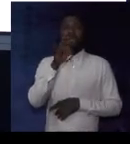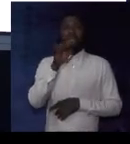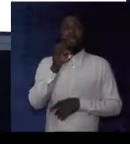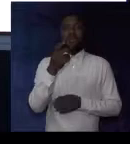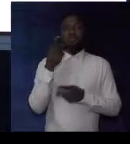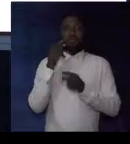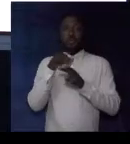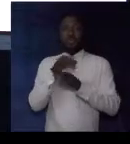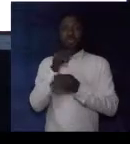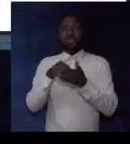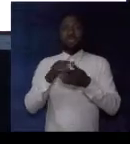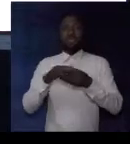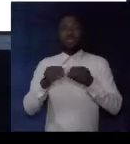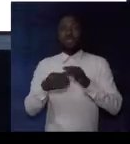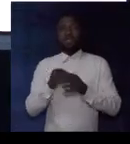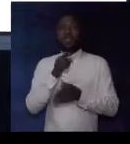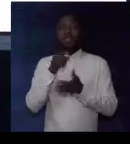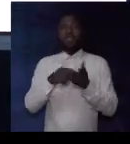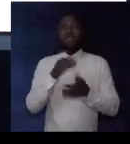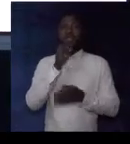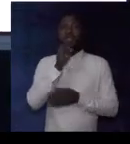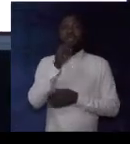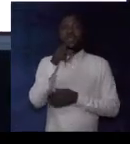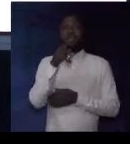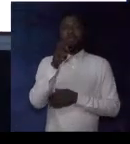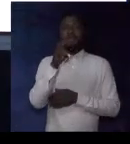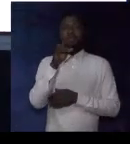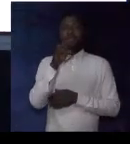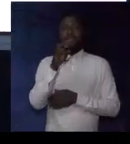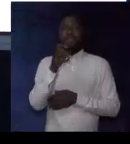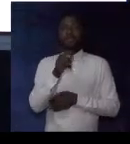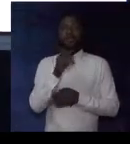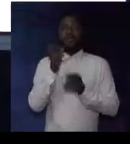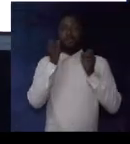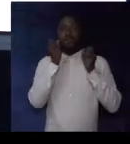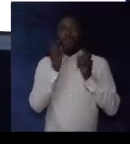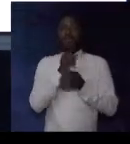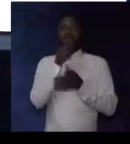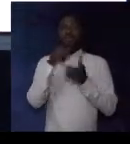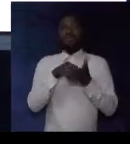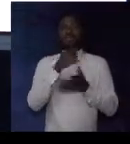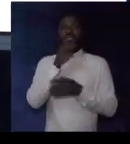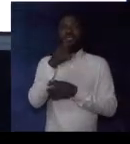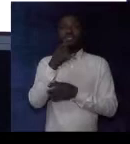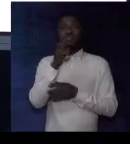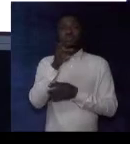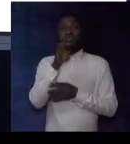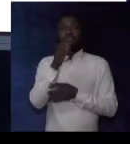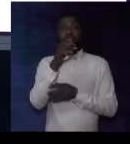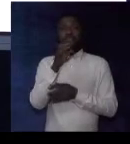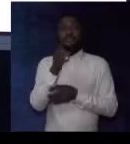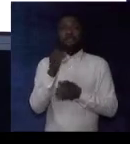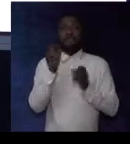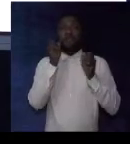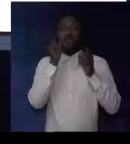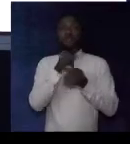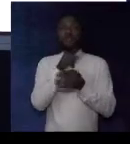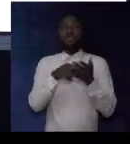Look at this sentence. Wow, this is splendid. Wow, this is gorgeous.